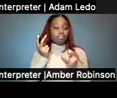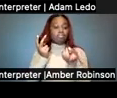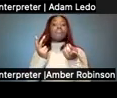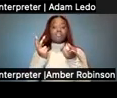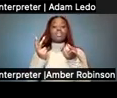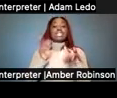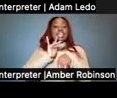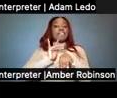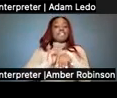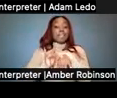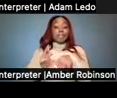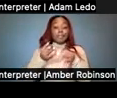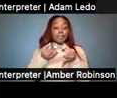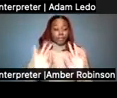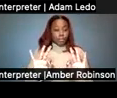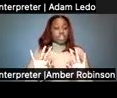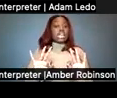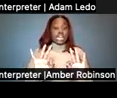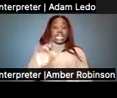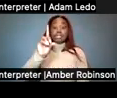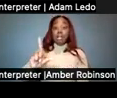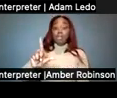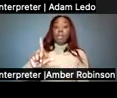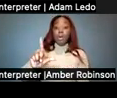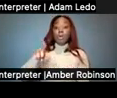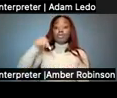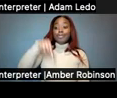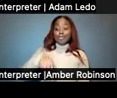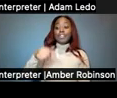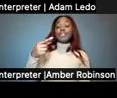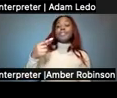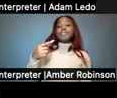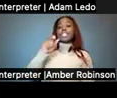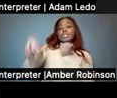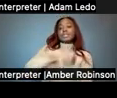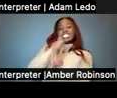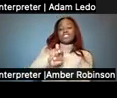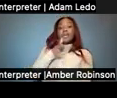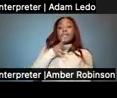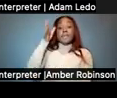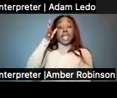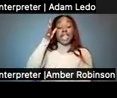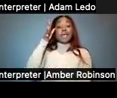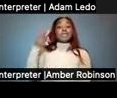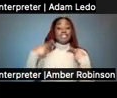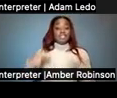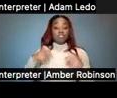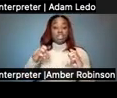available free as a free download. This is for parents and physical education teachers. And basically